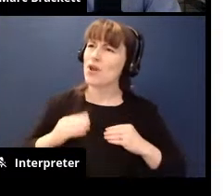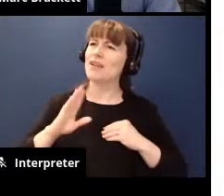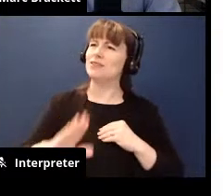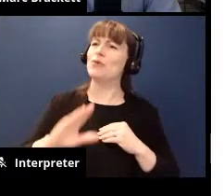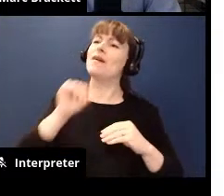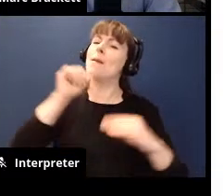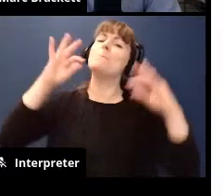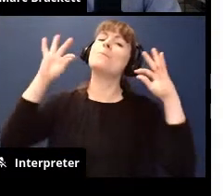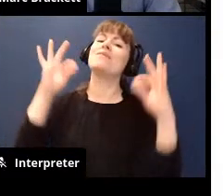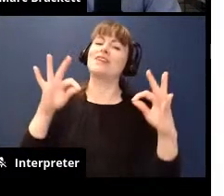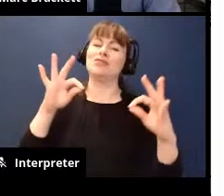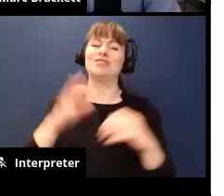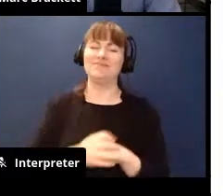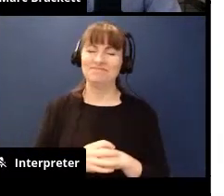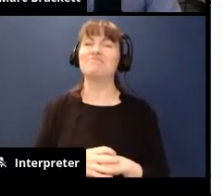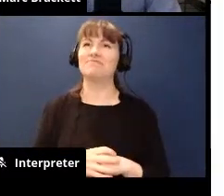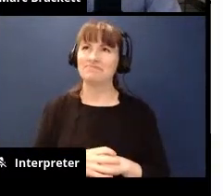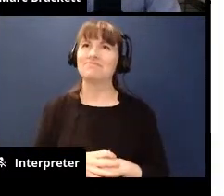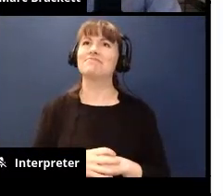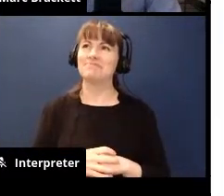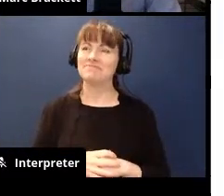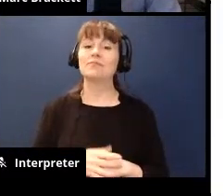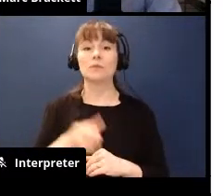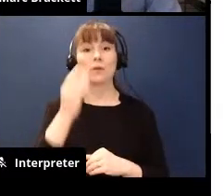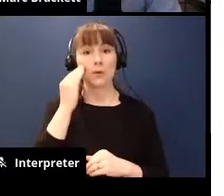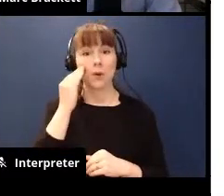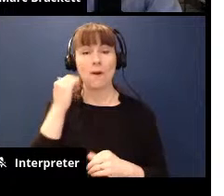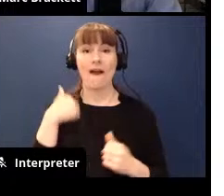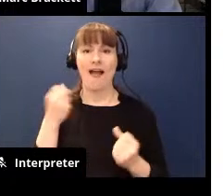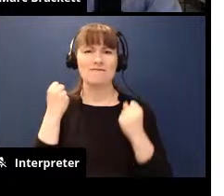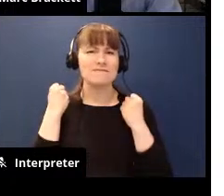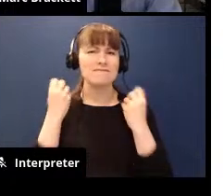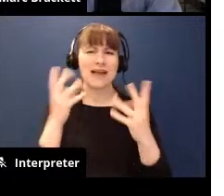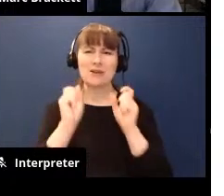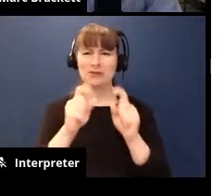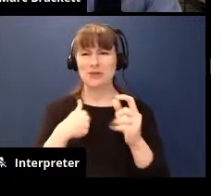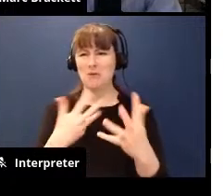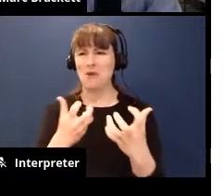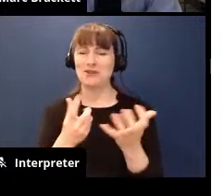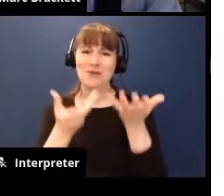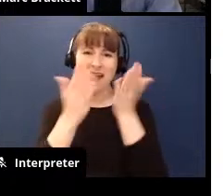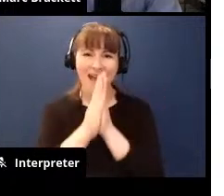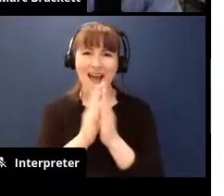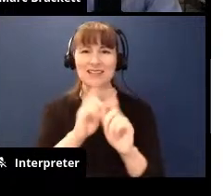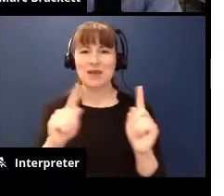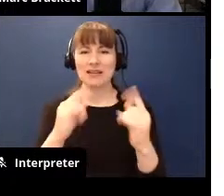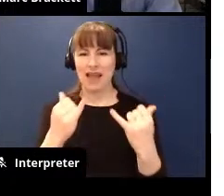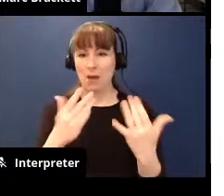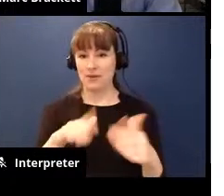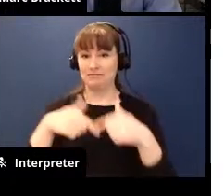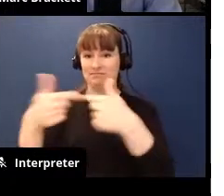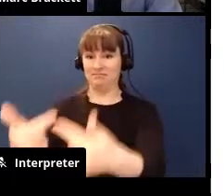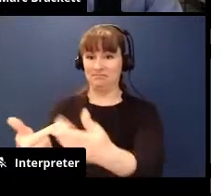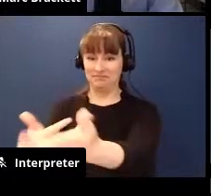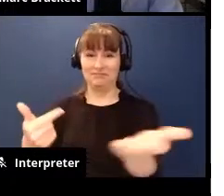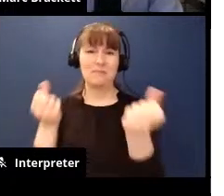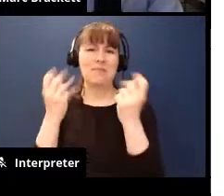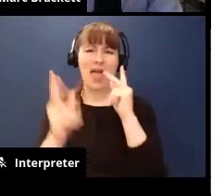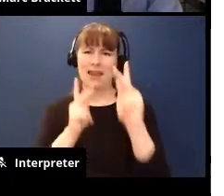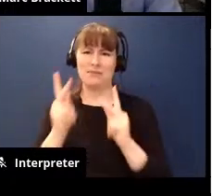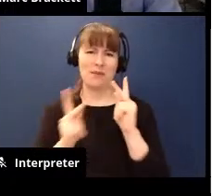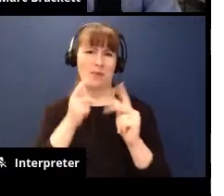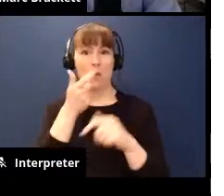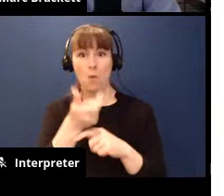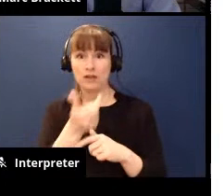um well you know i i have so many questions i want to ask you but i want to share the air and we have a lot of people who are watching